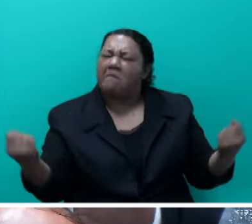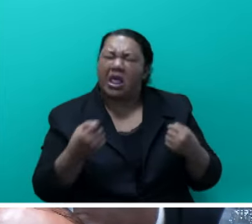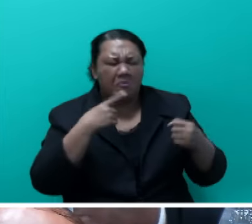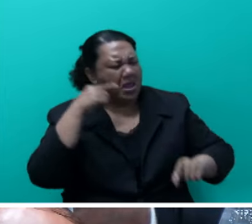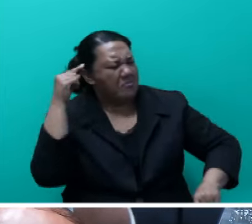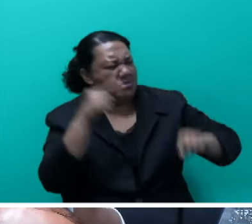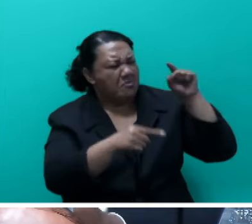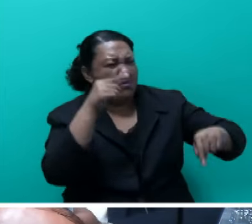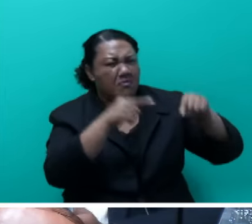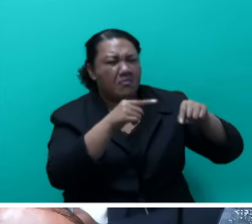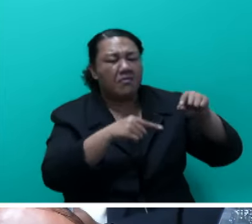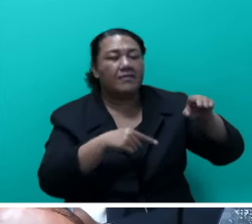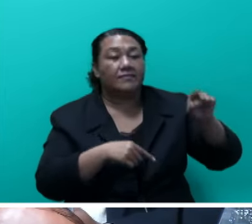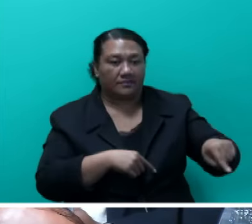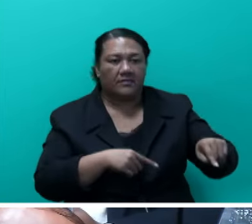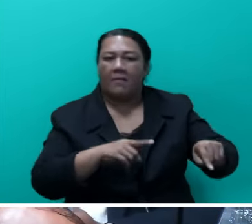many times before.